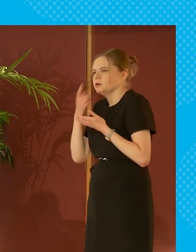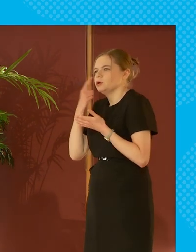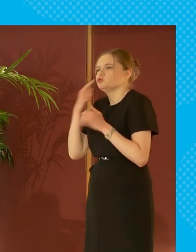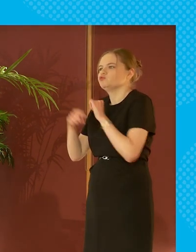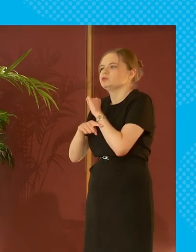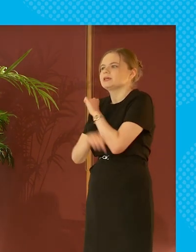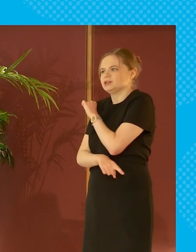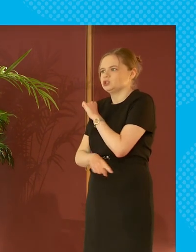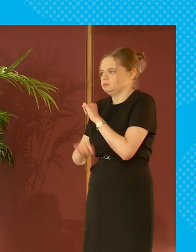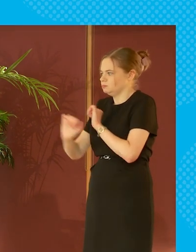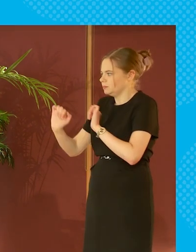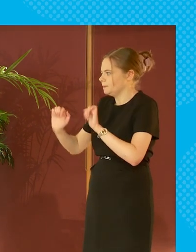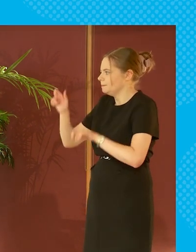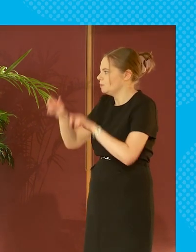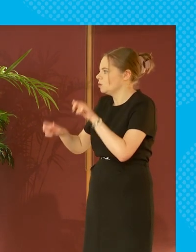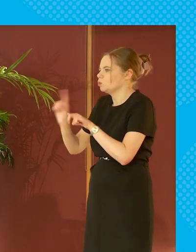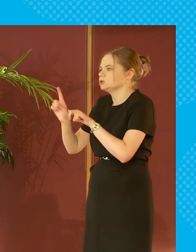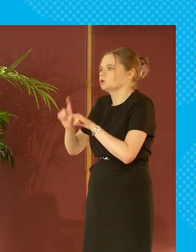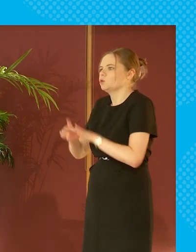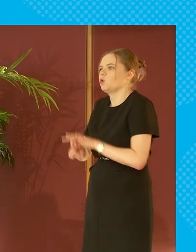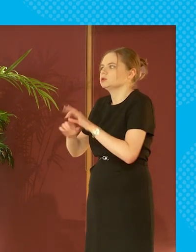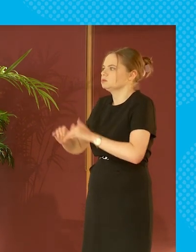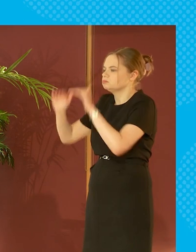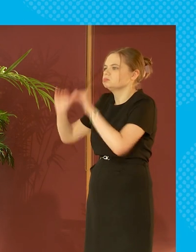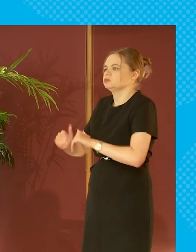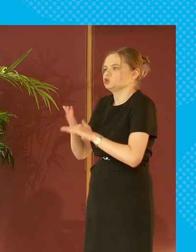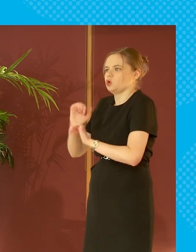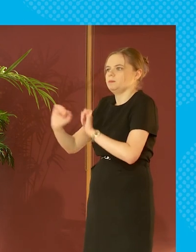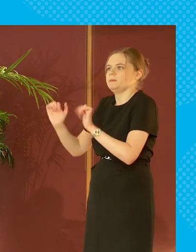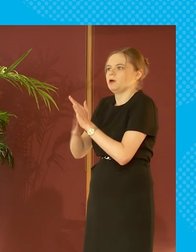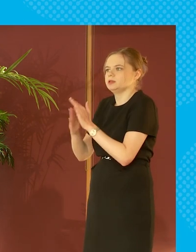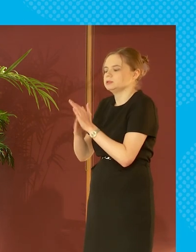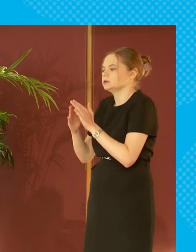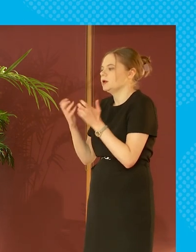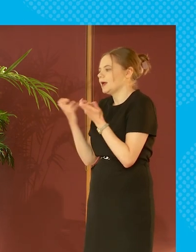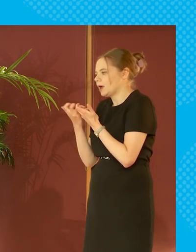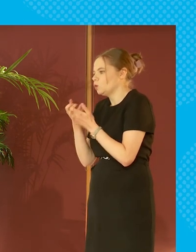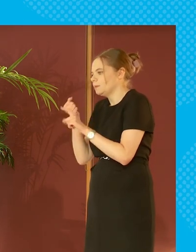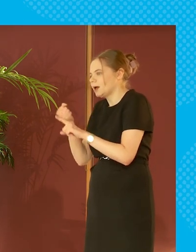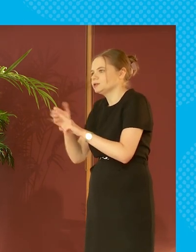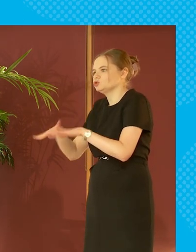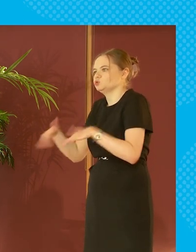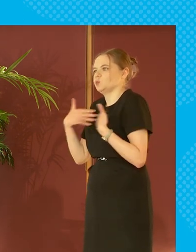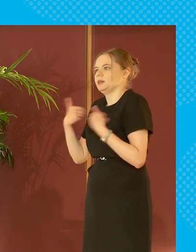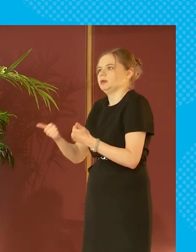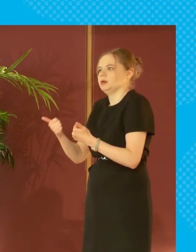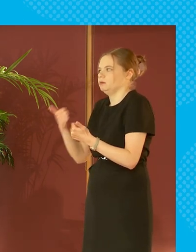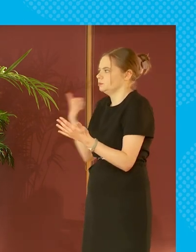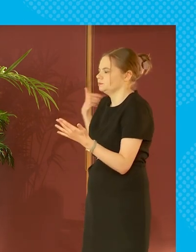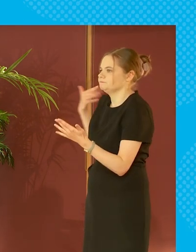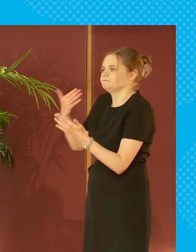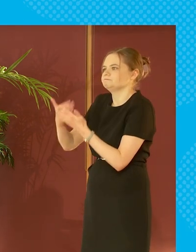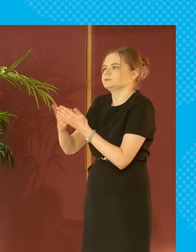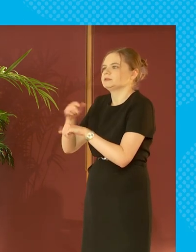um the quality of people's employment for mothers and looked at what impact it had on their children's well-being over time the